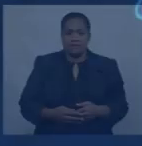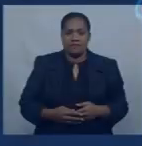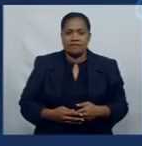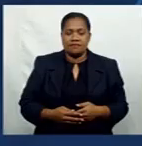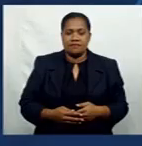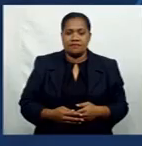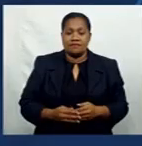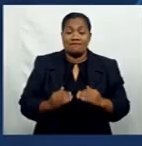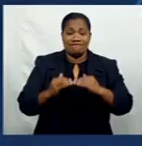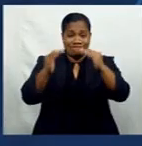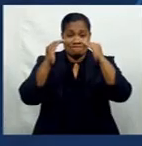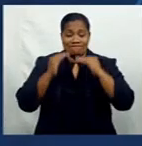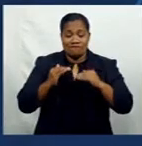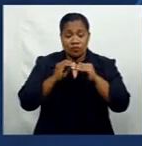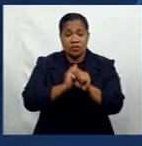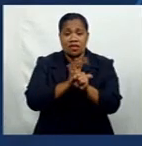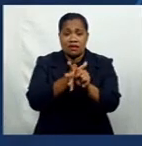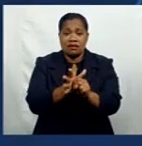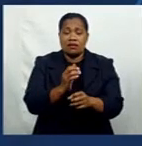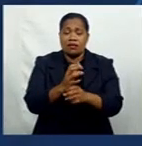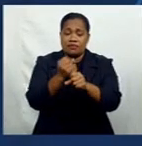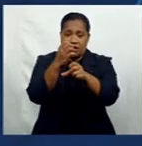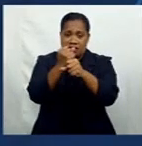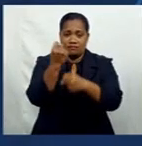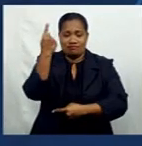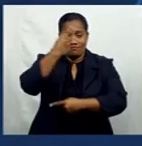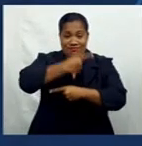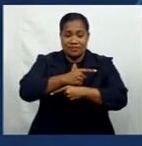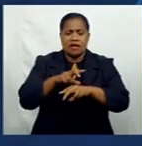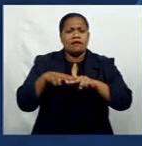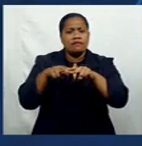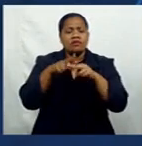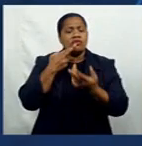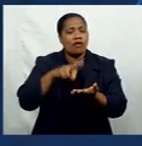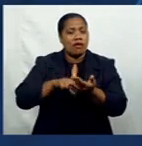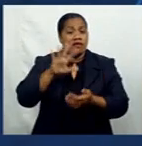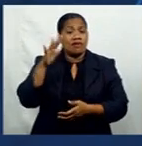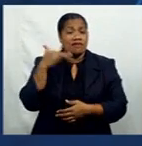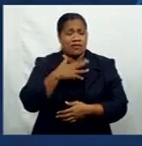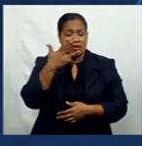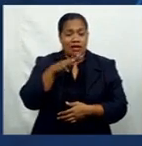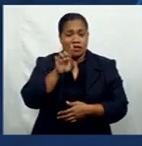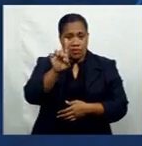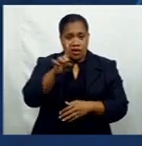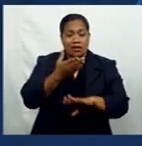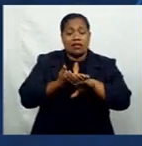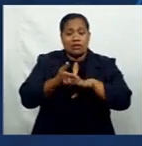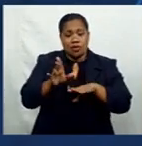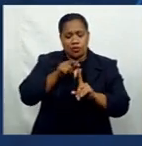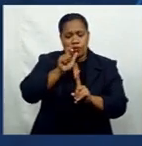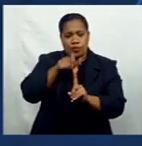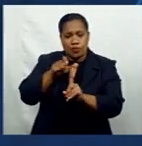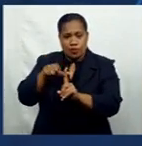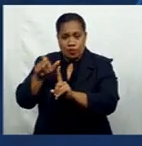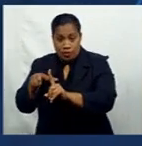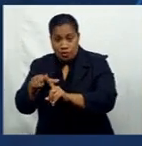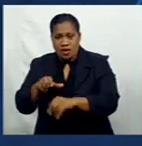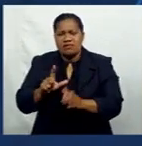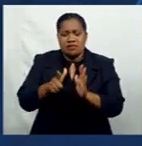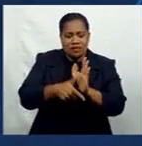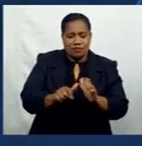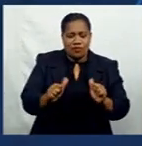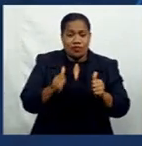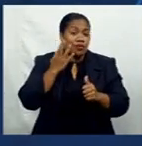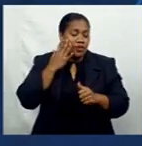Now to our COVID-19 update for tonight. Fiji recorded 591 new infections for the period ending